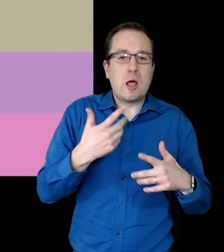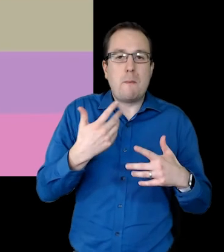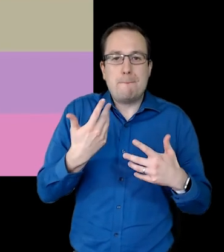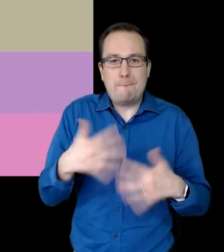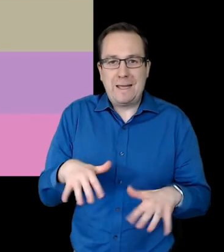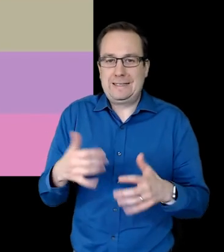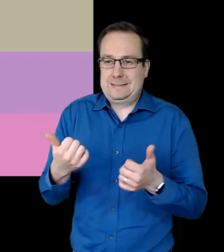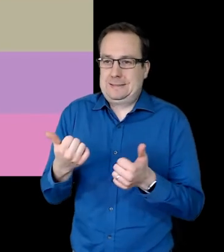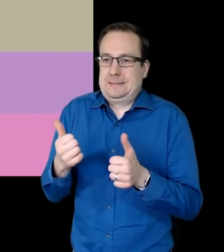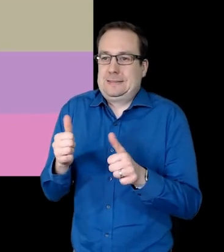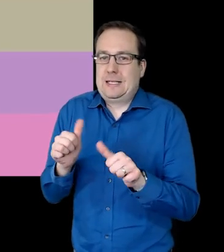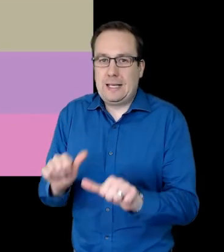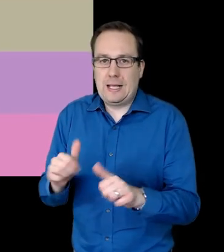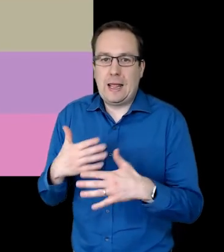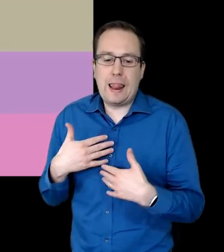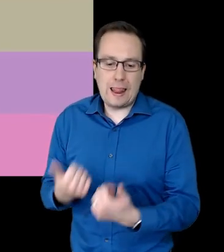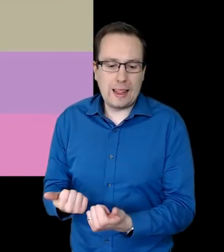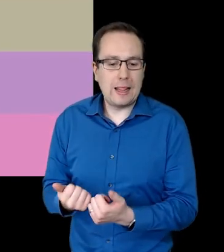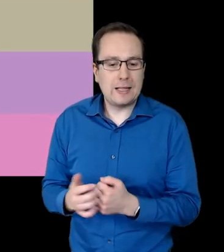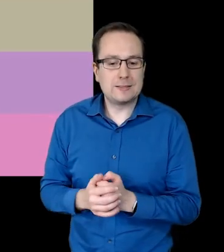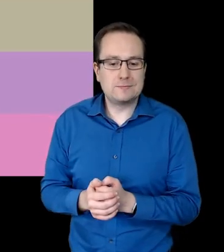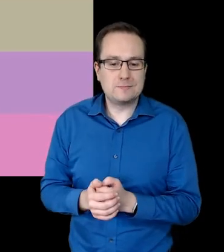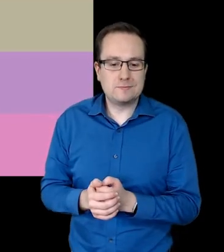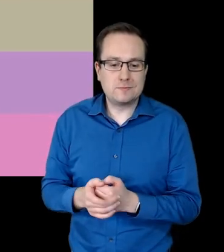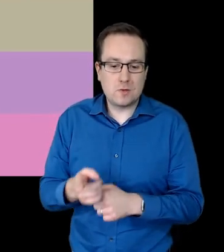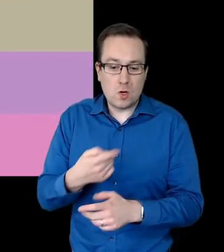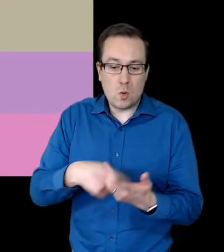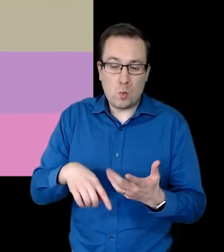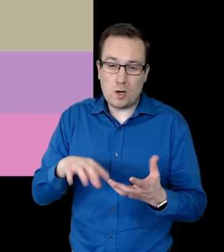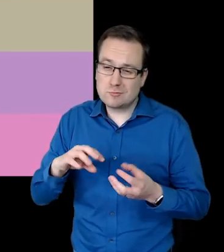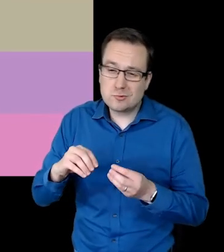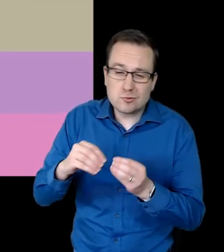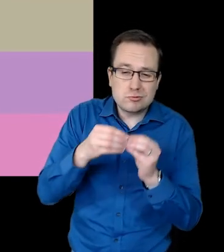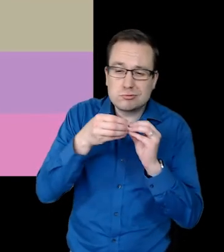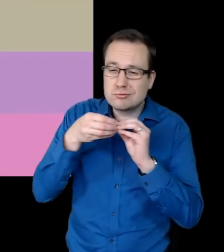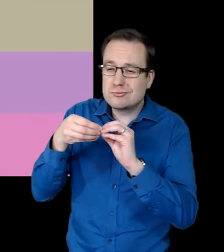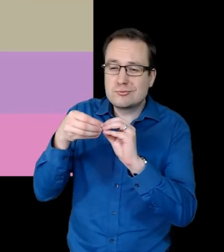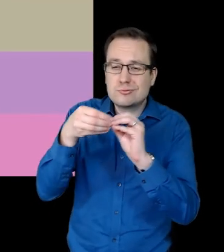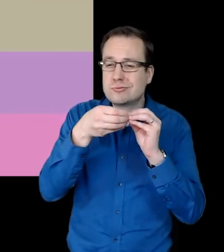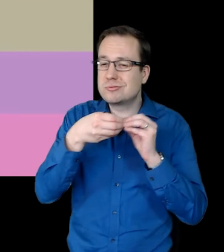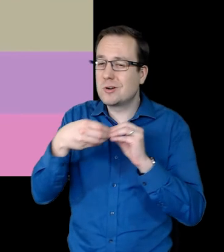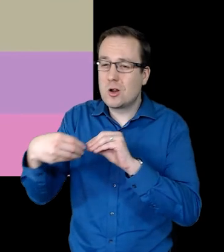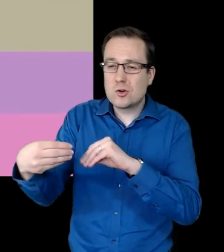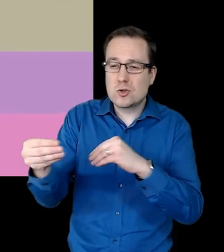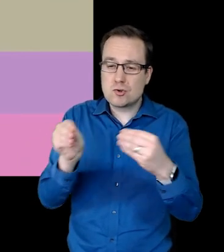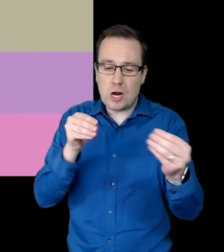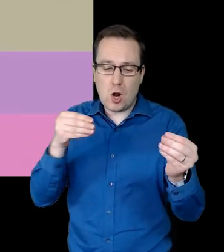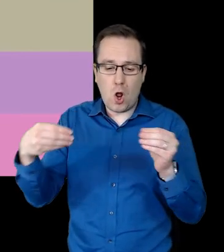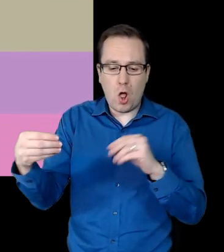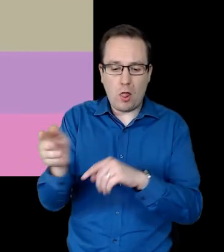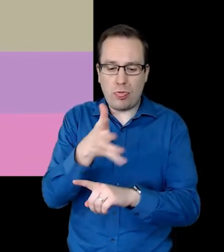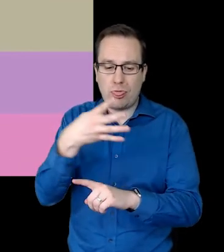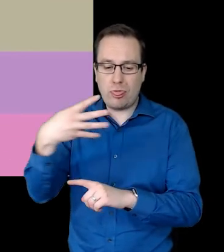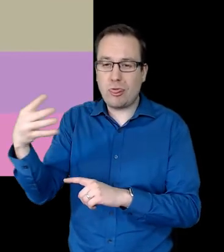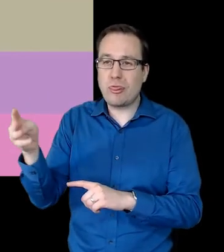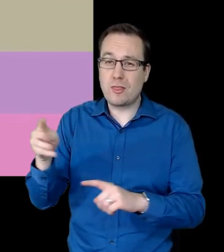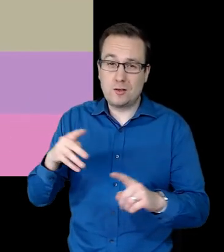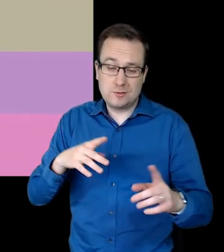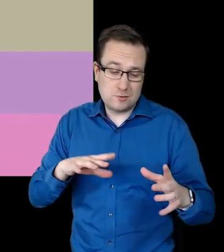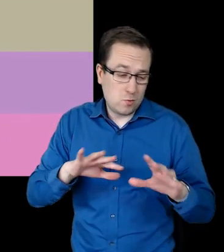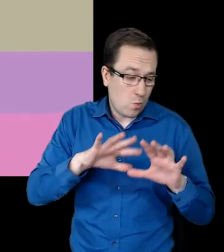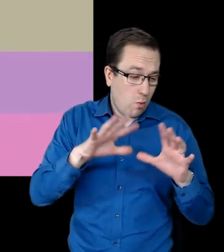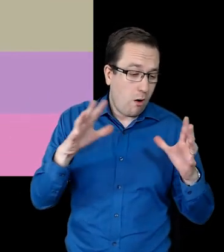righted. We'll weave the growth of all the